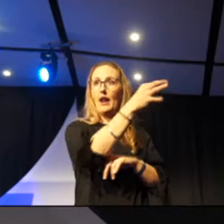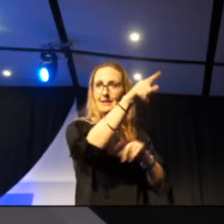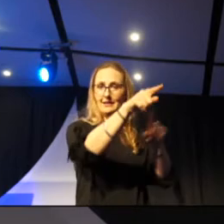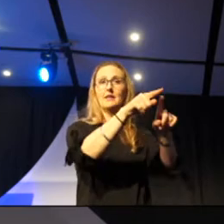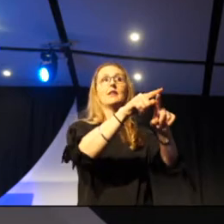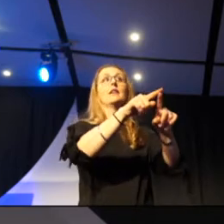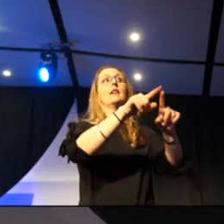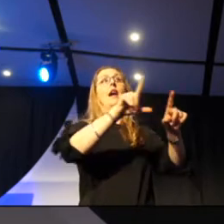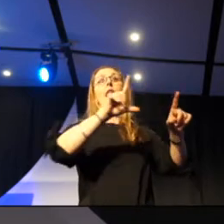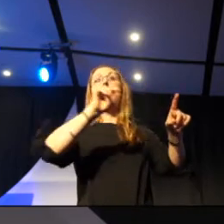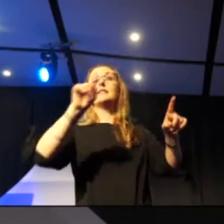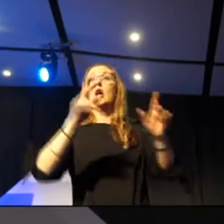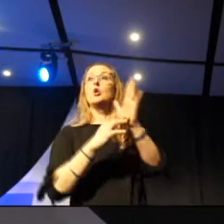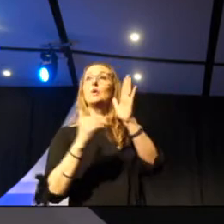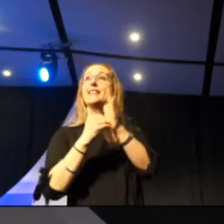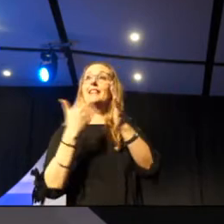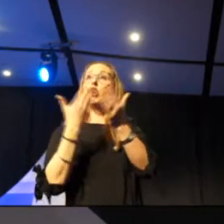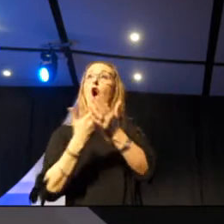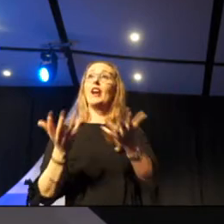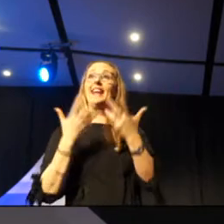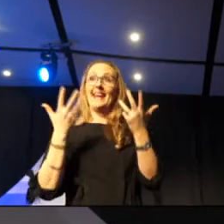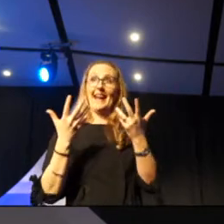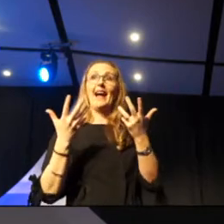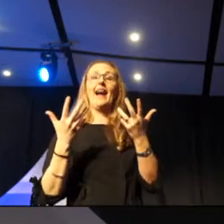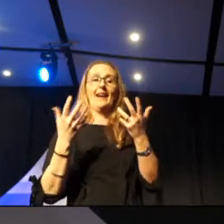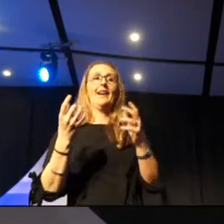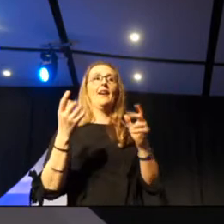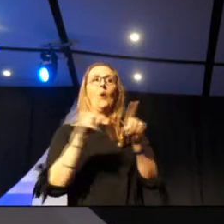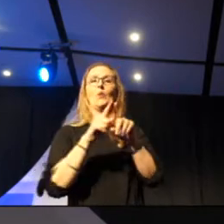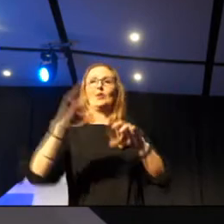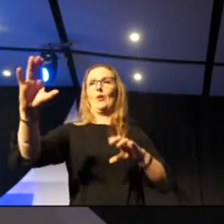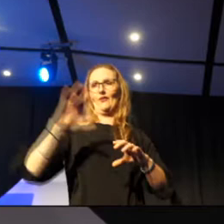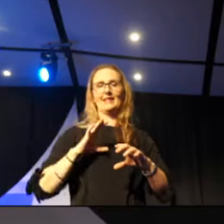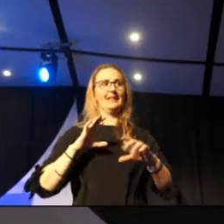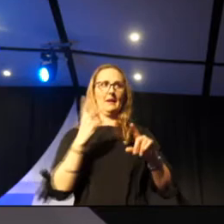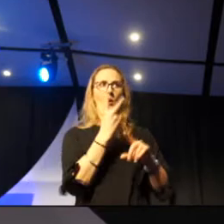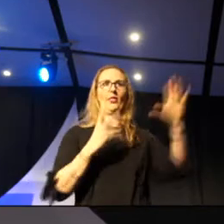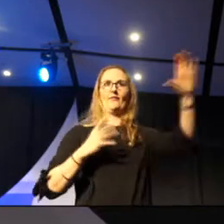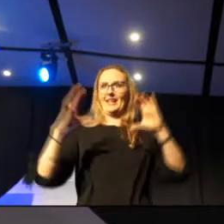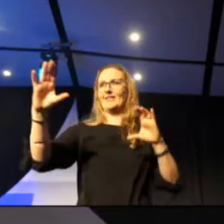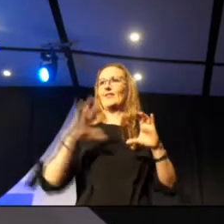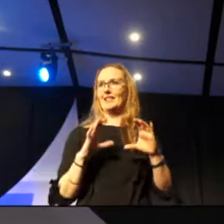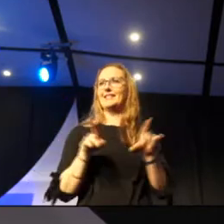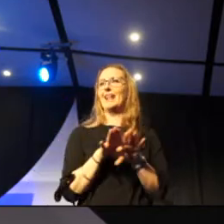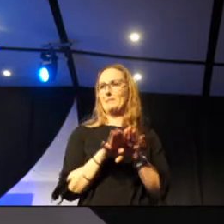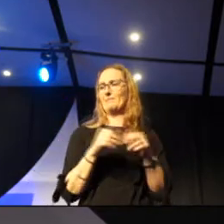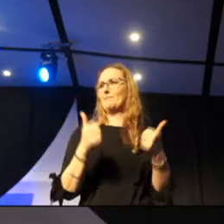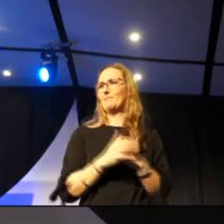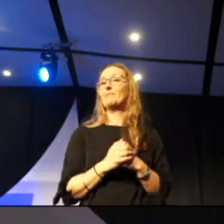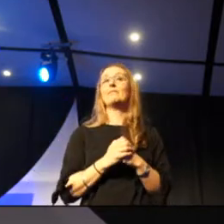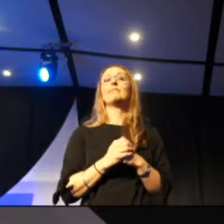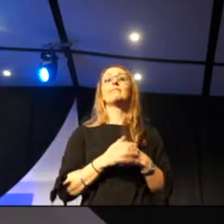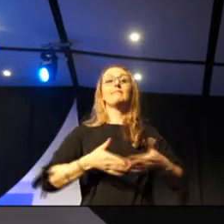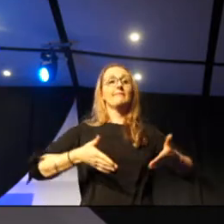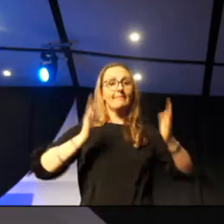that matched that better than dollar for dollar. And we were on our way. We've now covered all of the sites